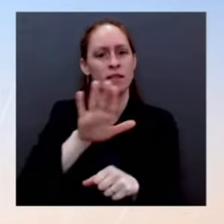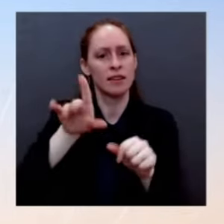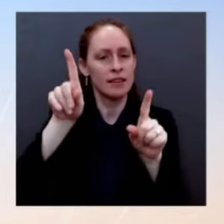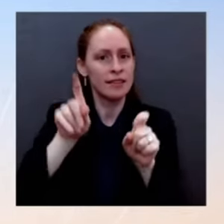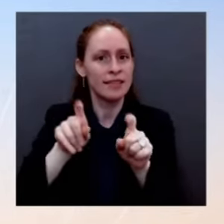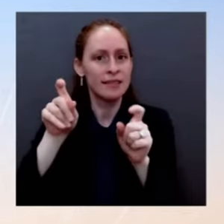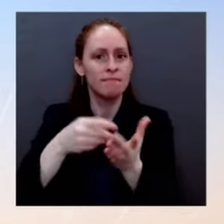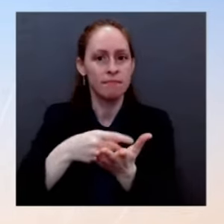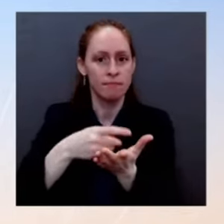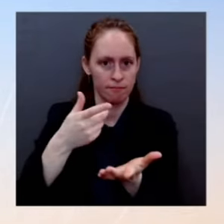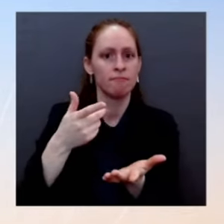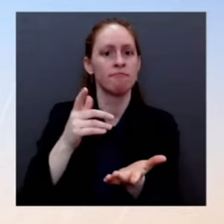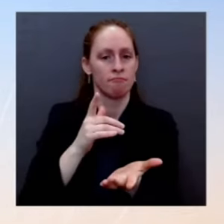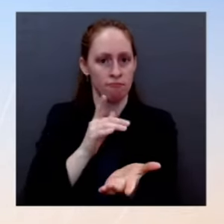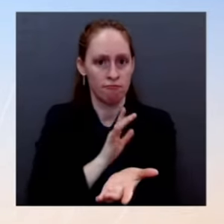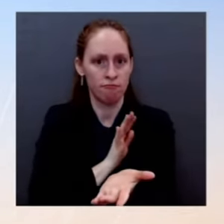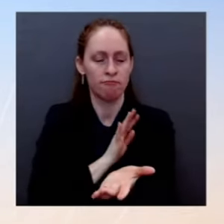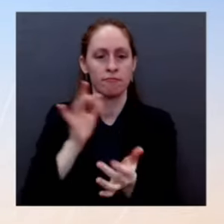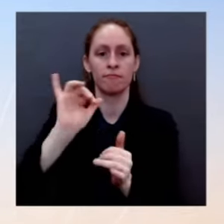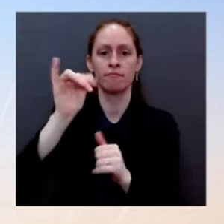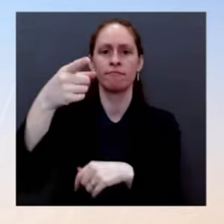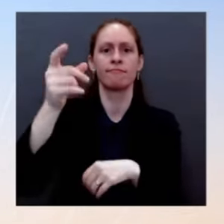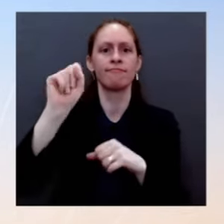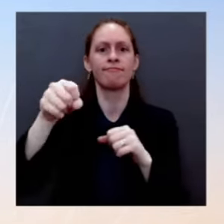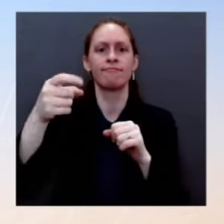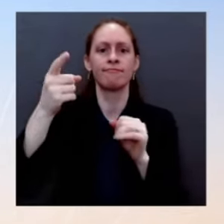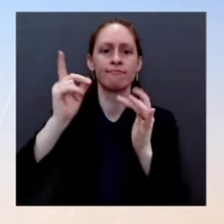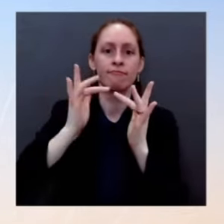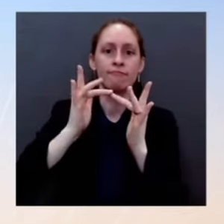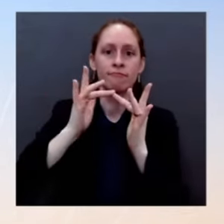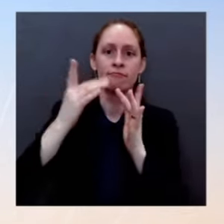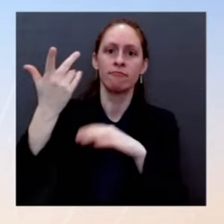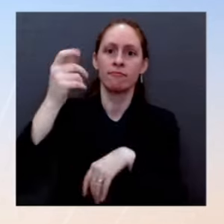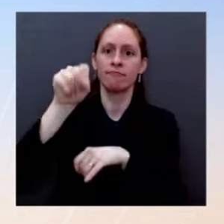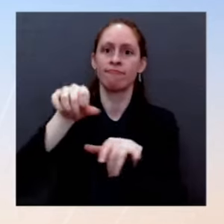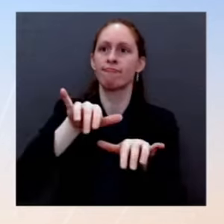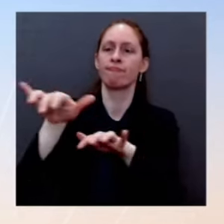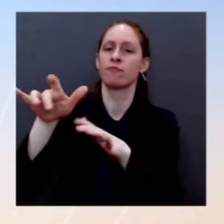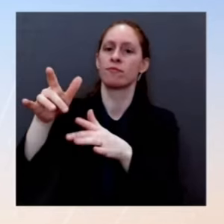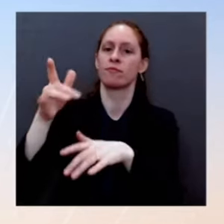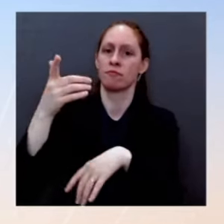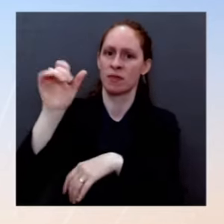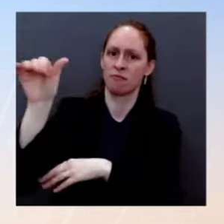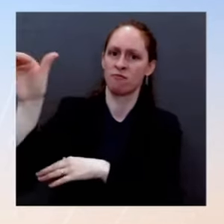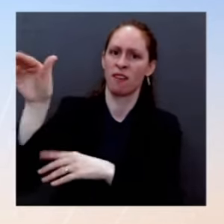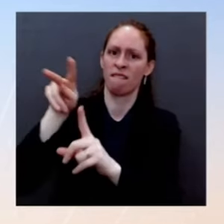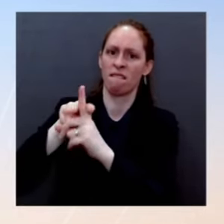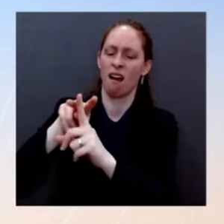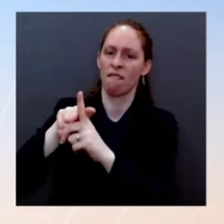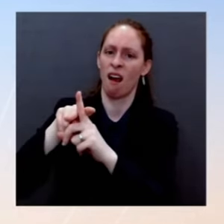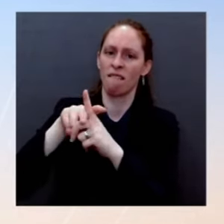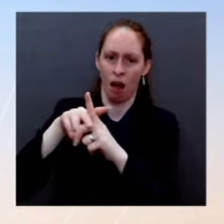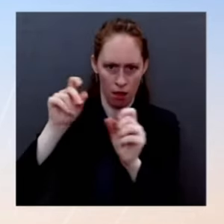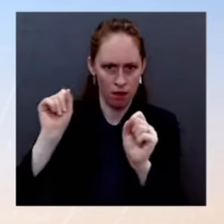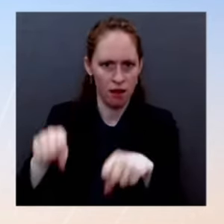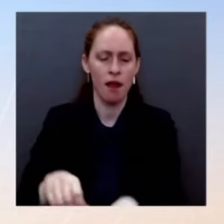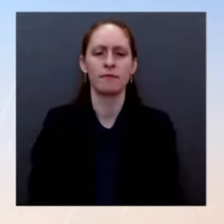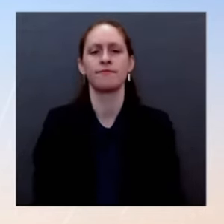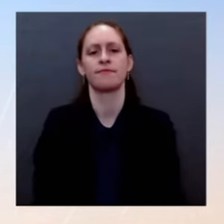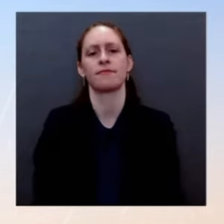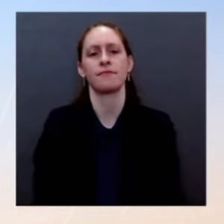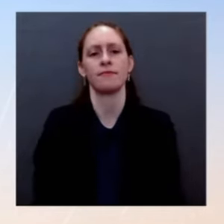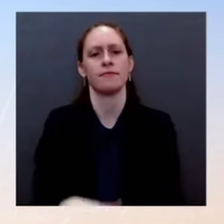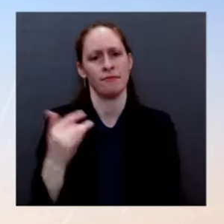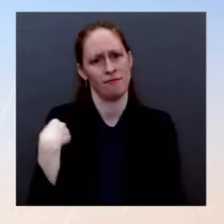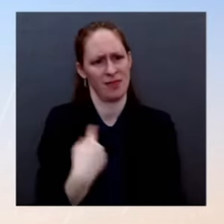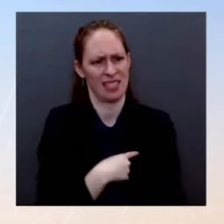steps and our process from the beginning has been expanding access to free tests to make it easy and more accessible for Americans. we're going to continue